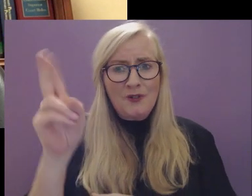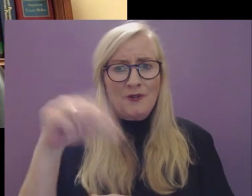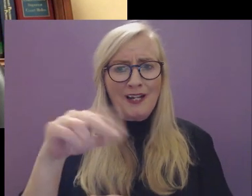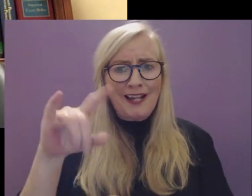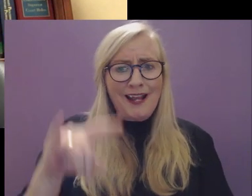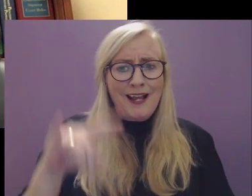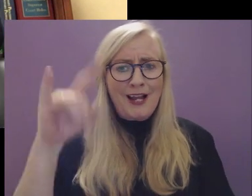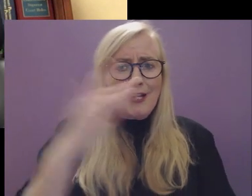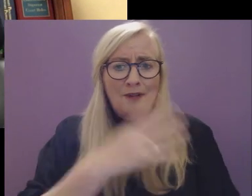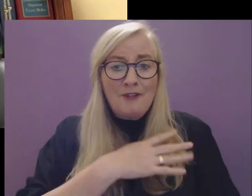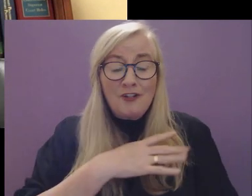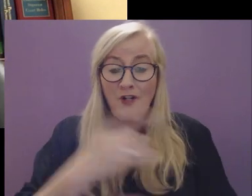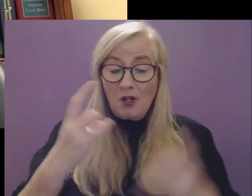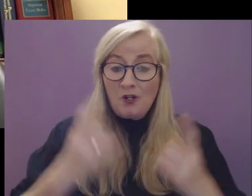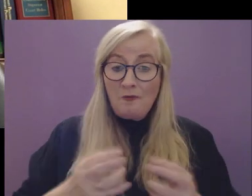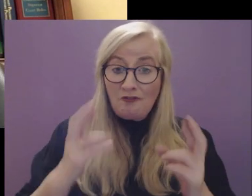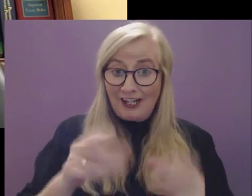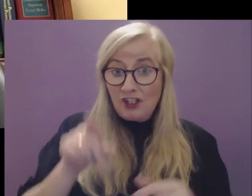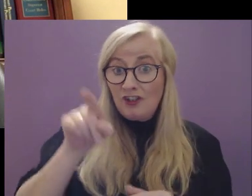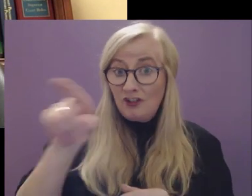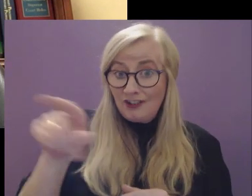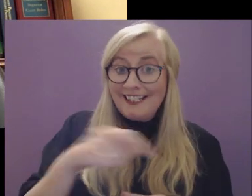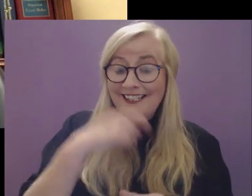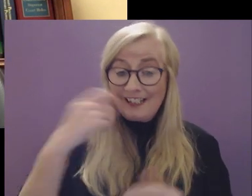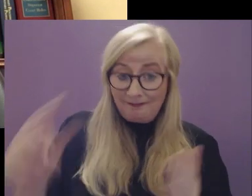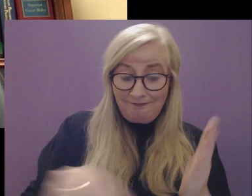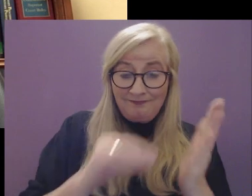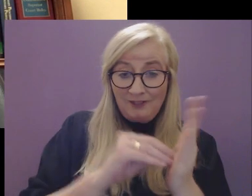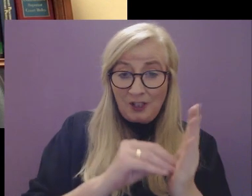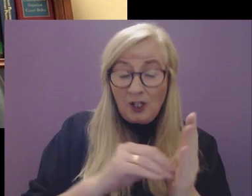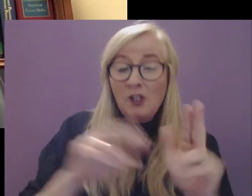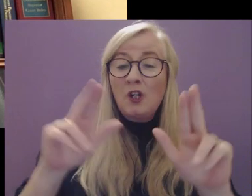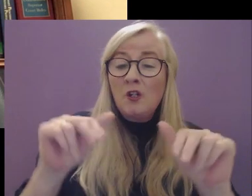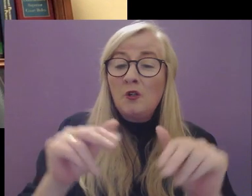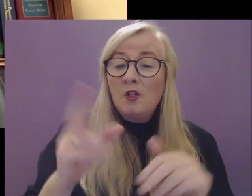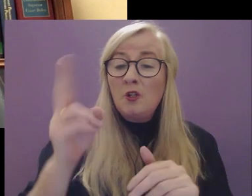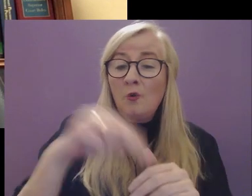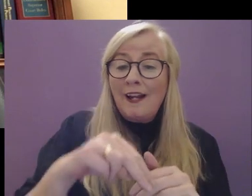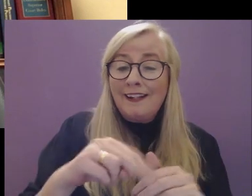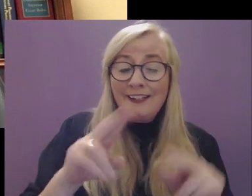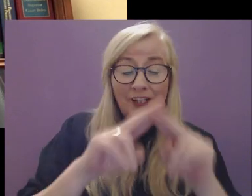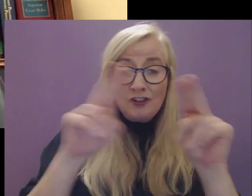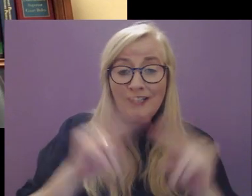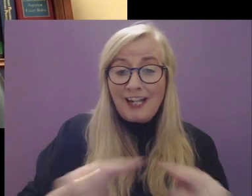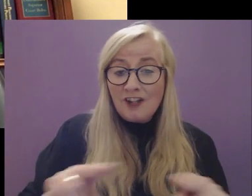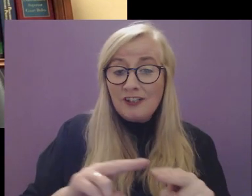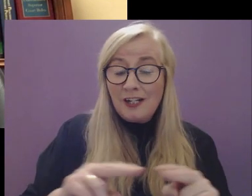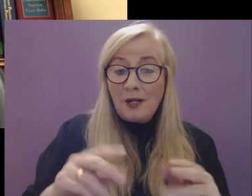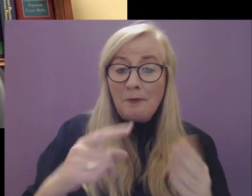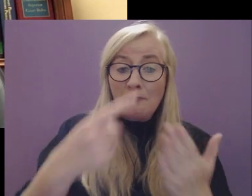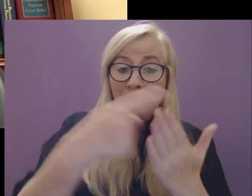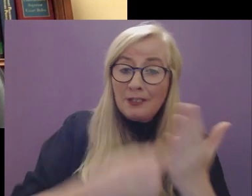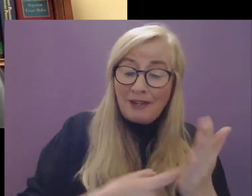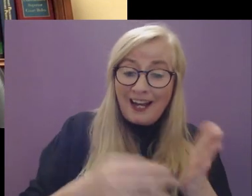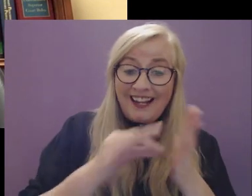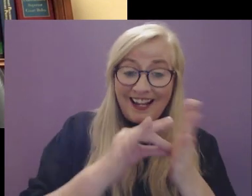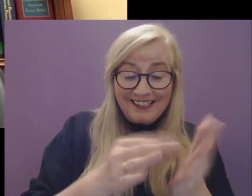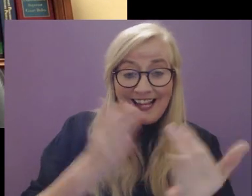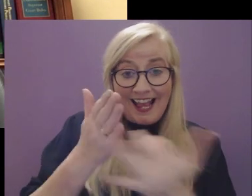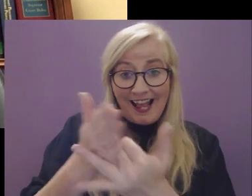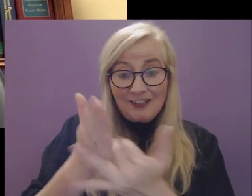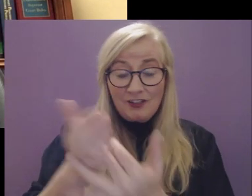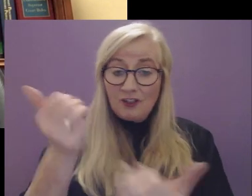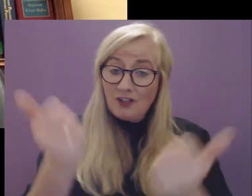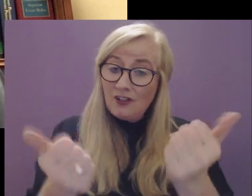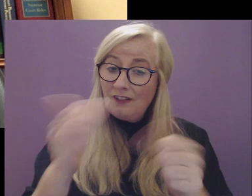United Nations High Commissioner for Human Rights said in the foreword to the new United Nations International Principles and Guidelines on